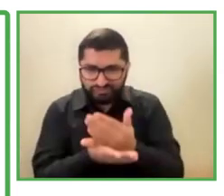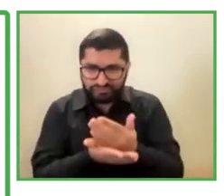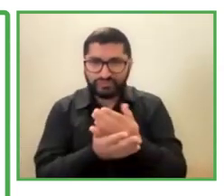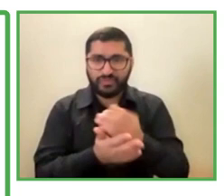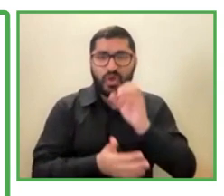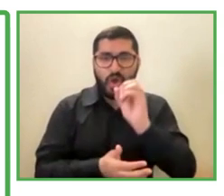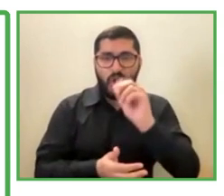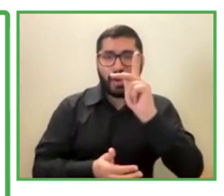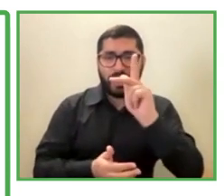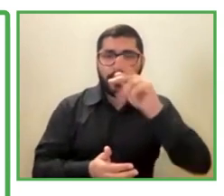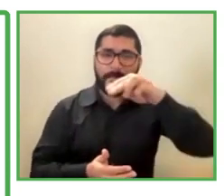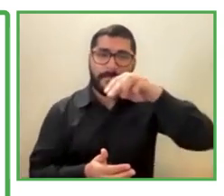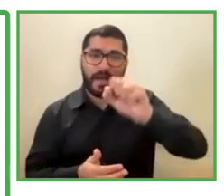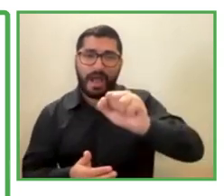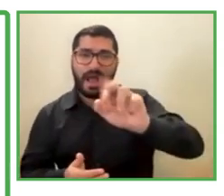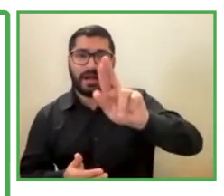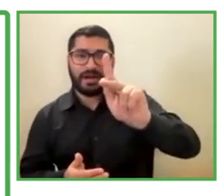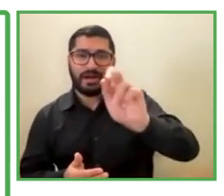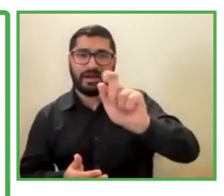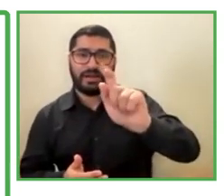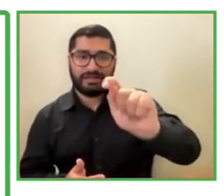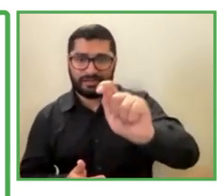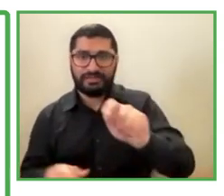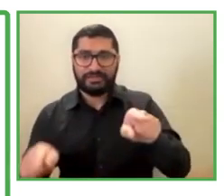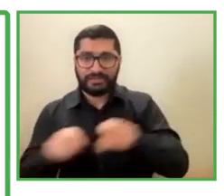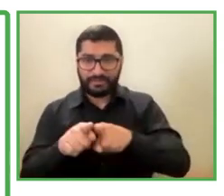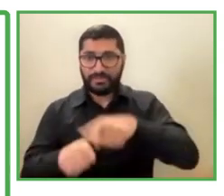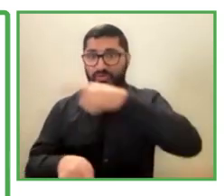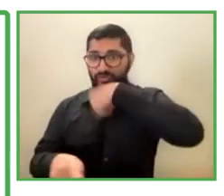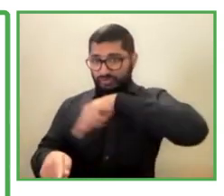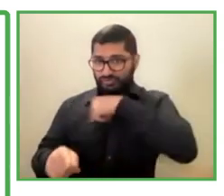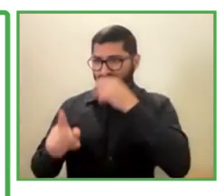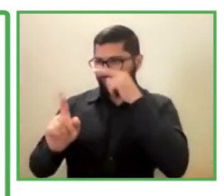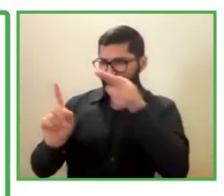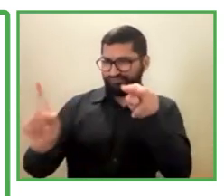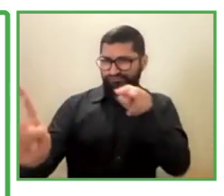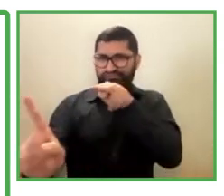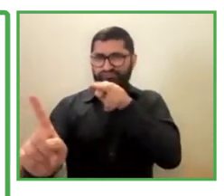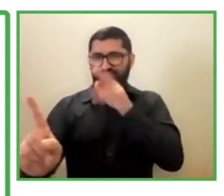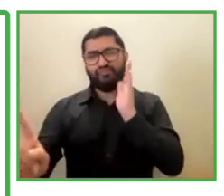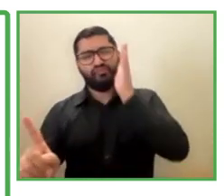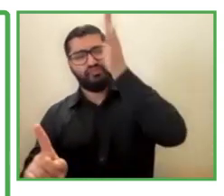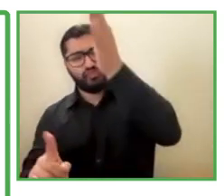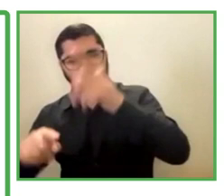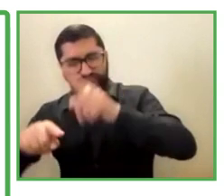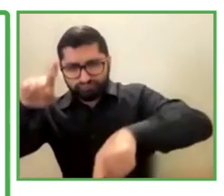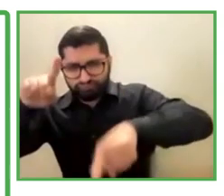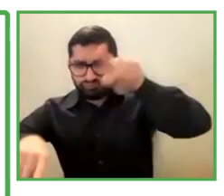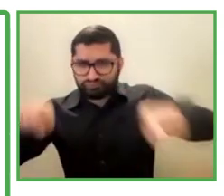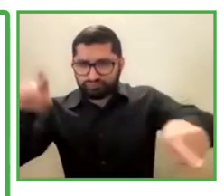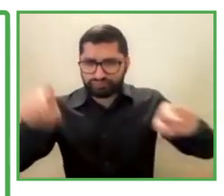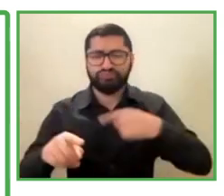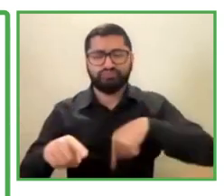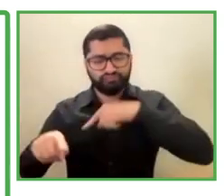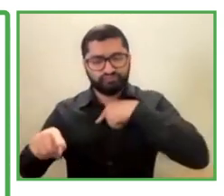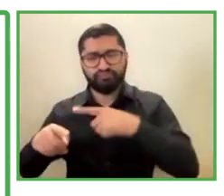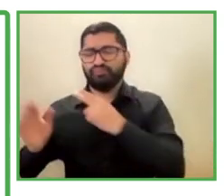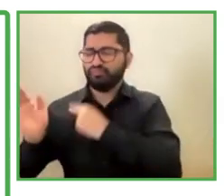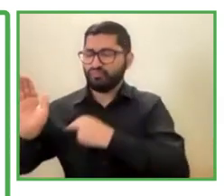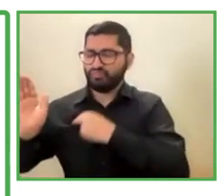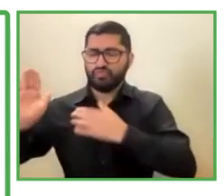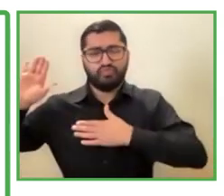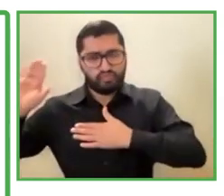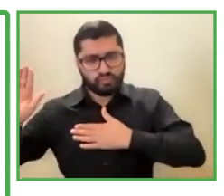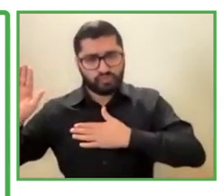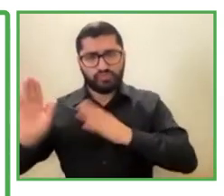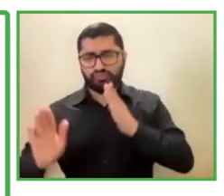mission and principles in diversity are mostly we are committed on making Chile a more inclusive